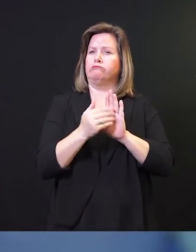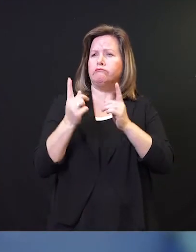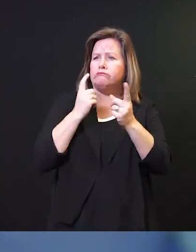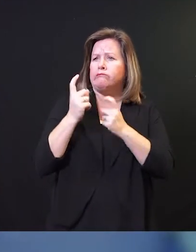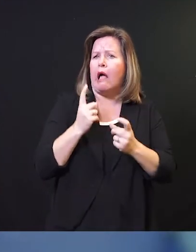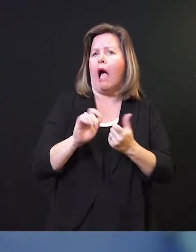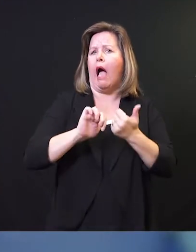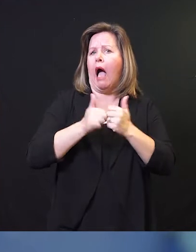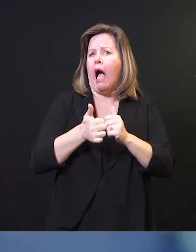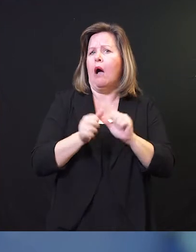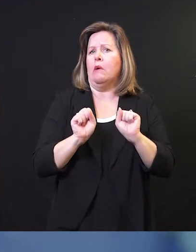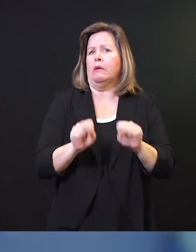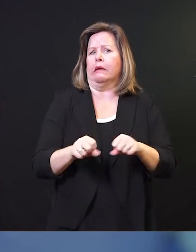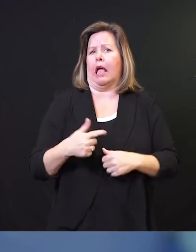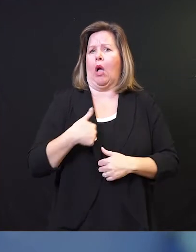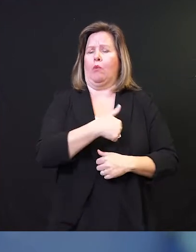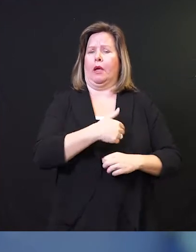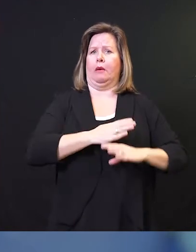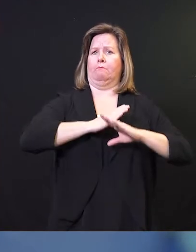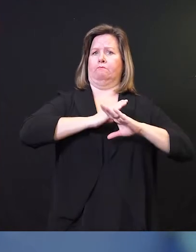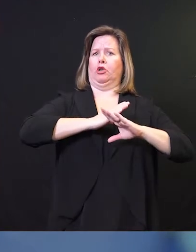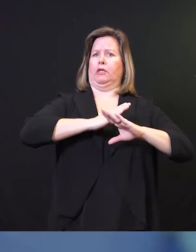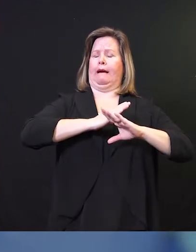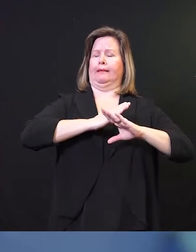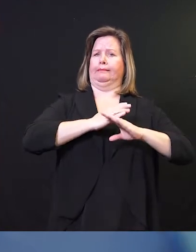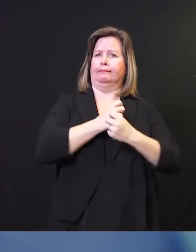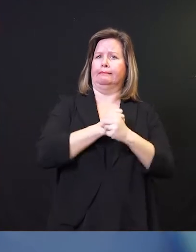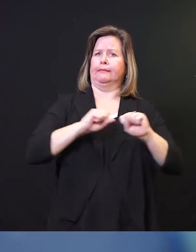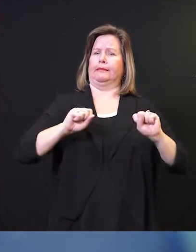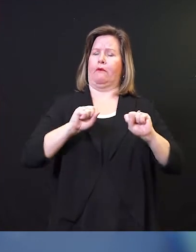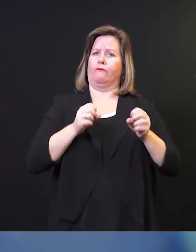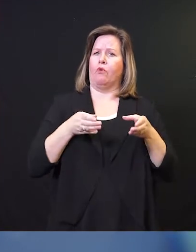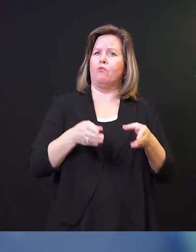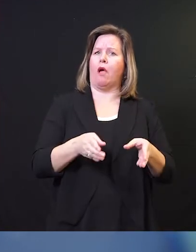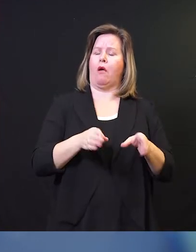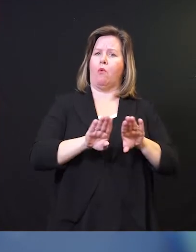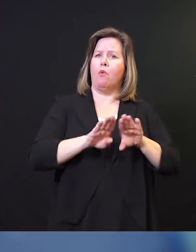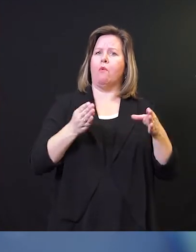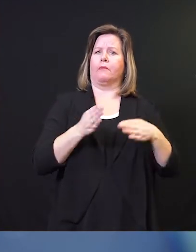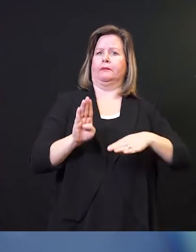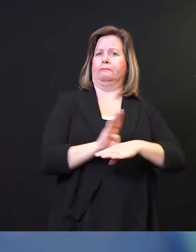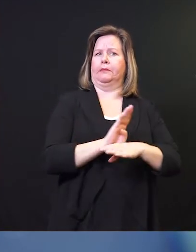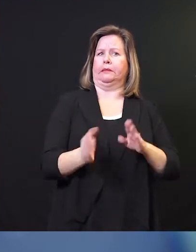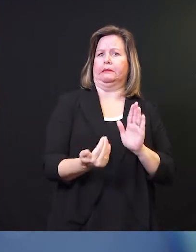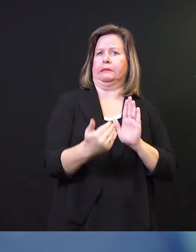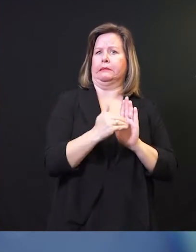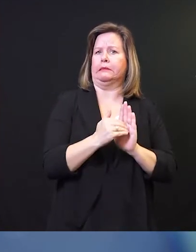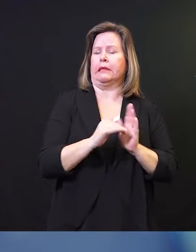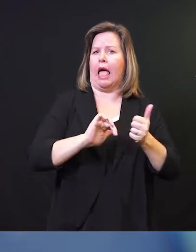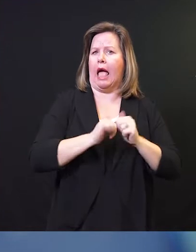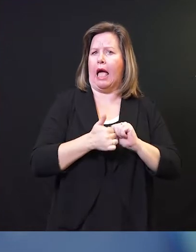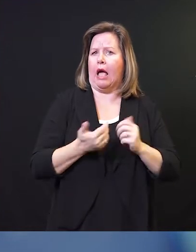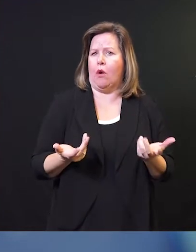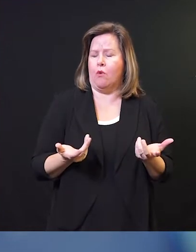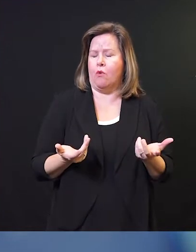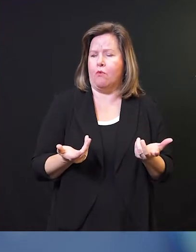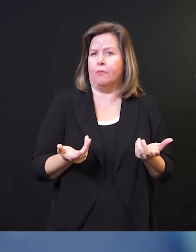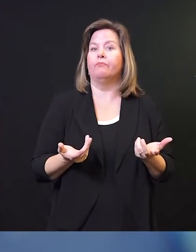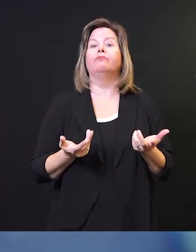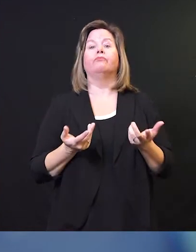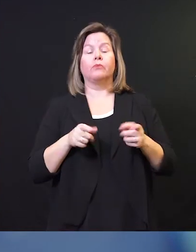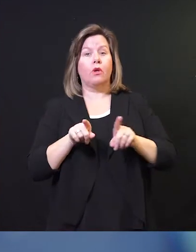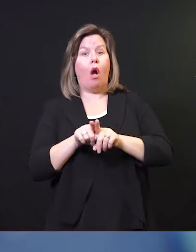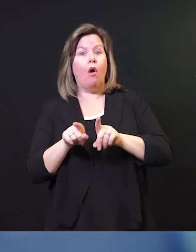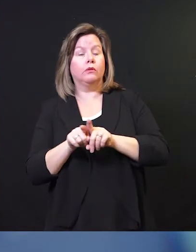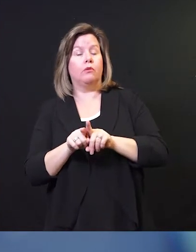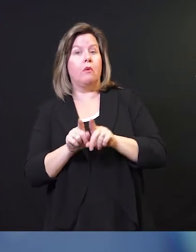what can they do to protect themselves as best as possible going forward. And from the employer's perspective, what can